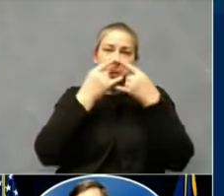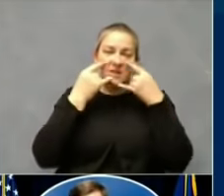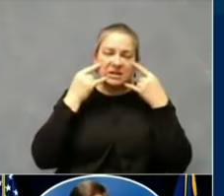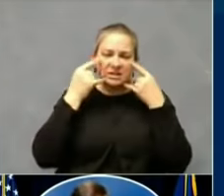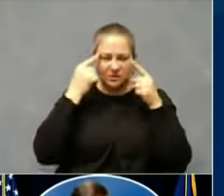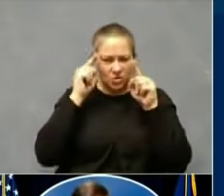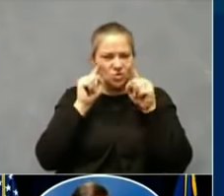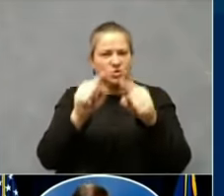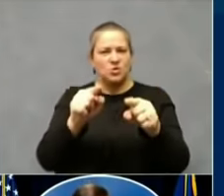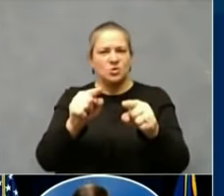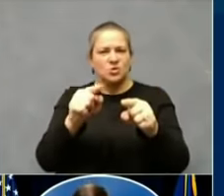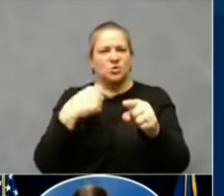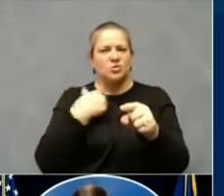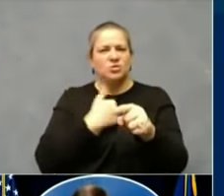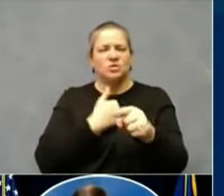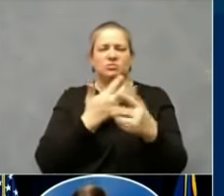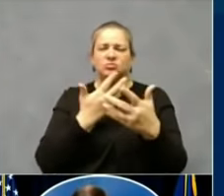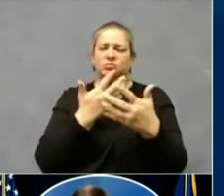everybody else does too.